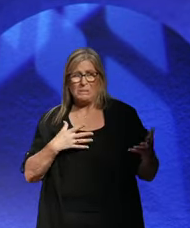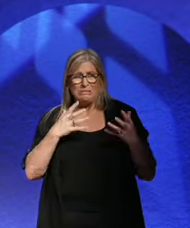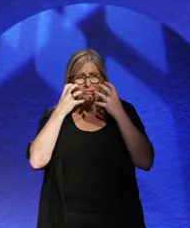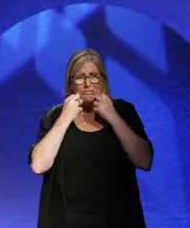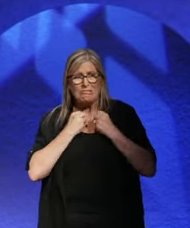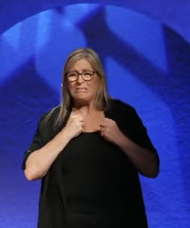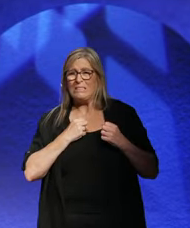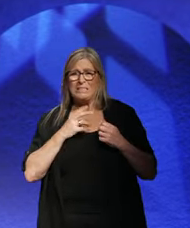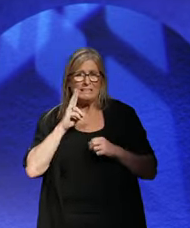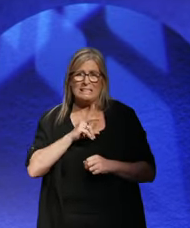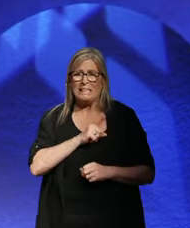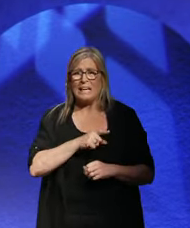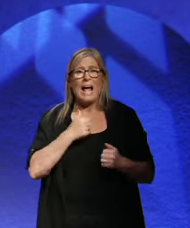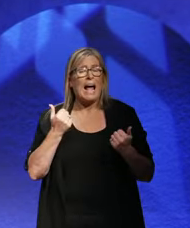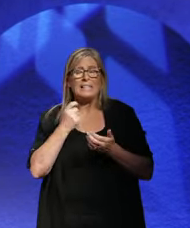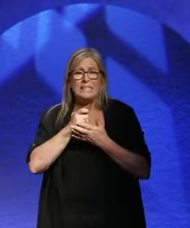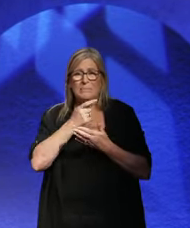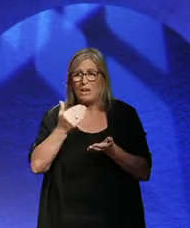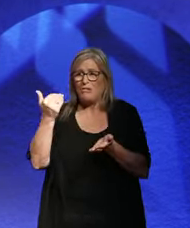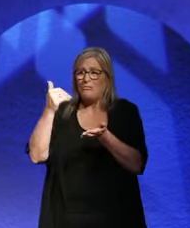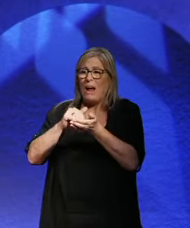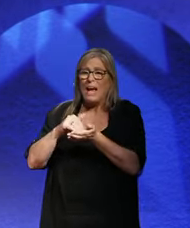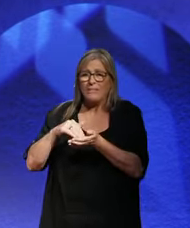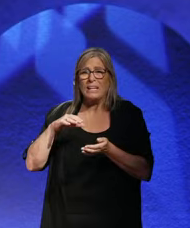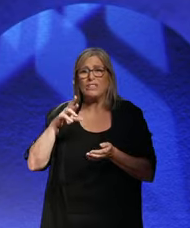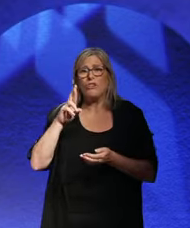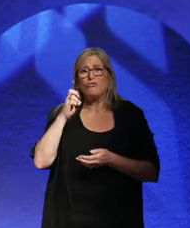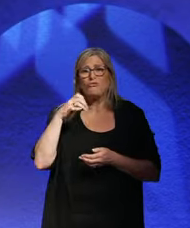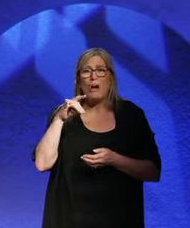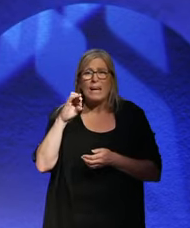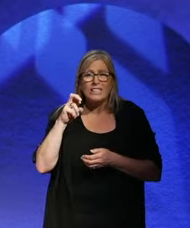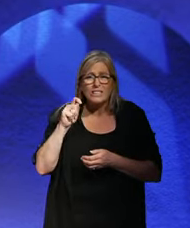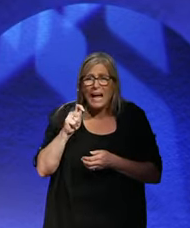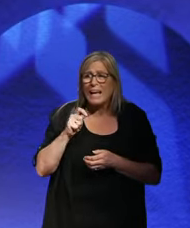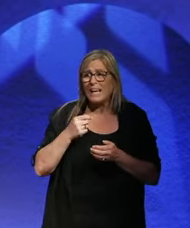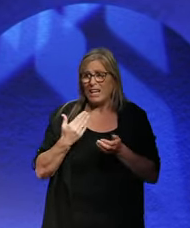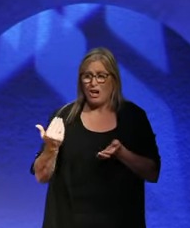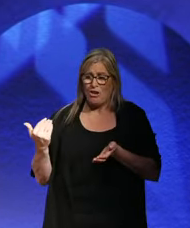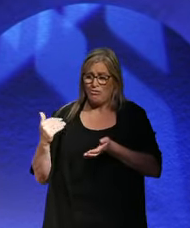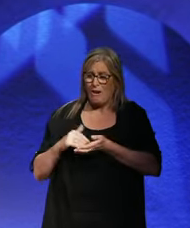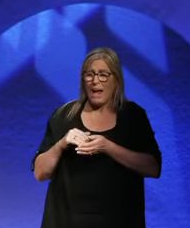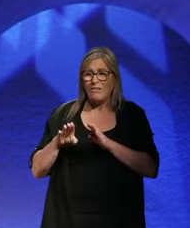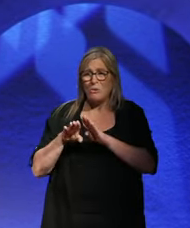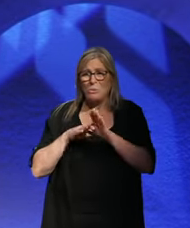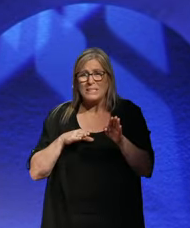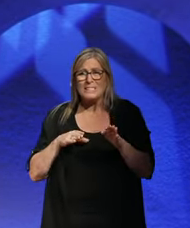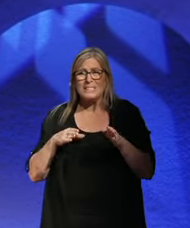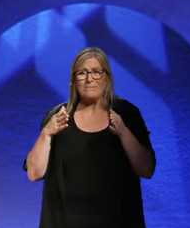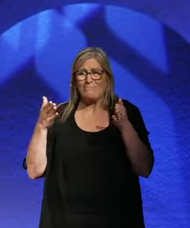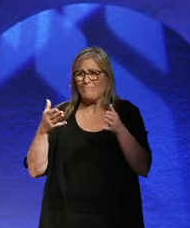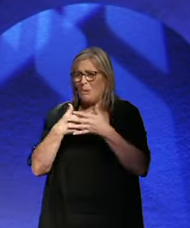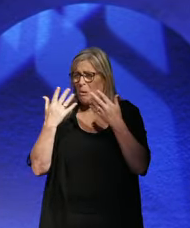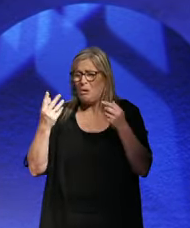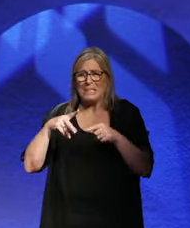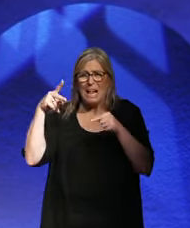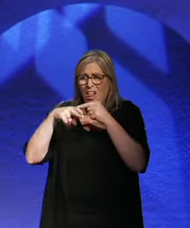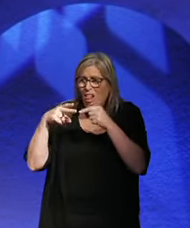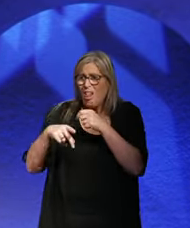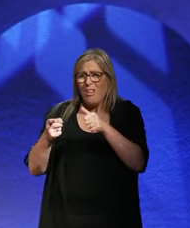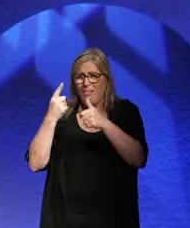what he did. Every time he went to Reichstag, he was an undertaker delivering a coffin full of these horrible sorts of measures that were